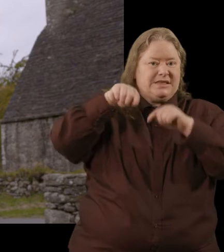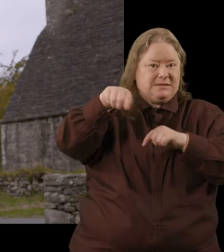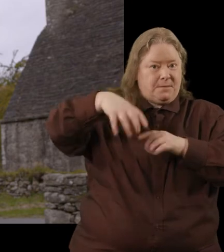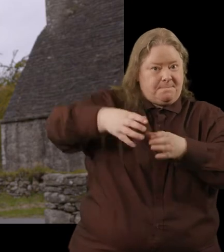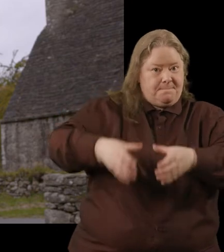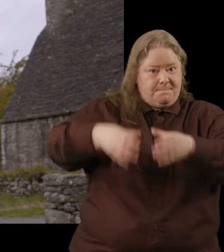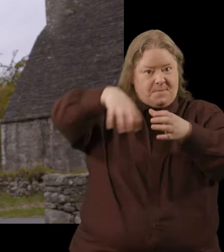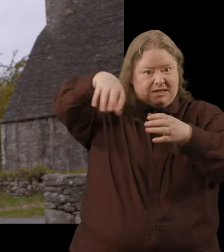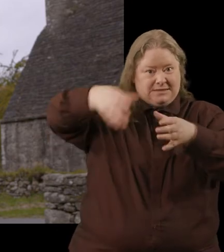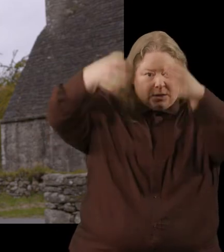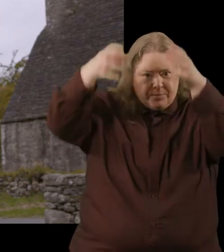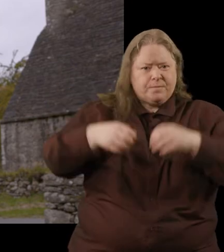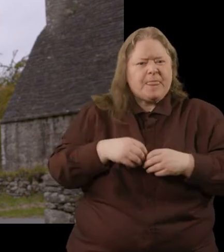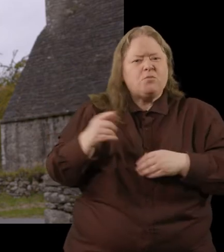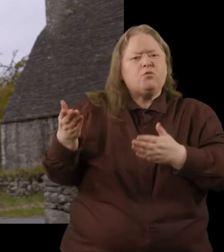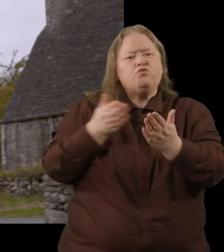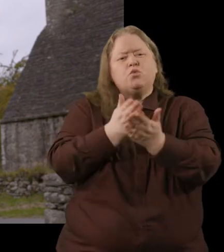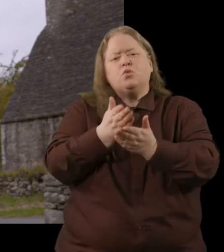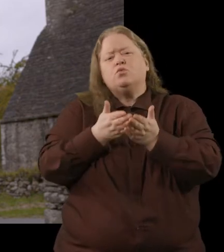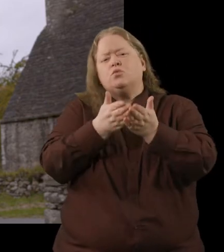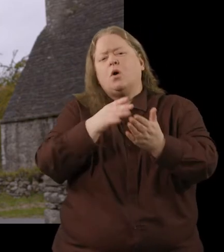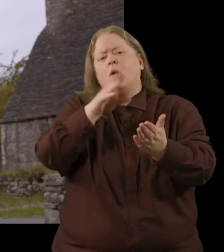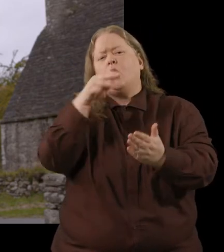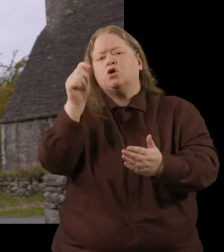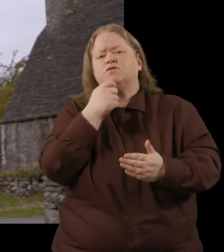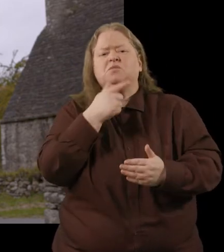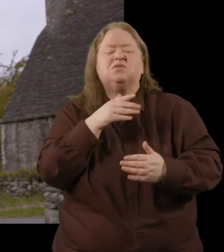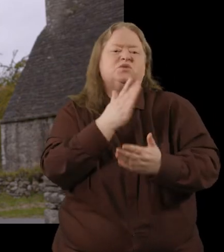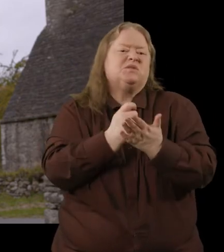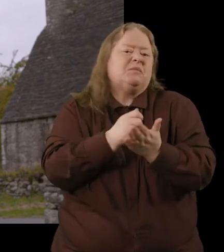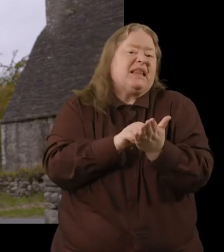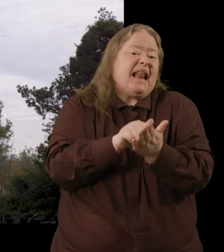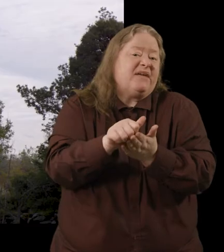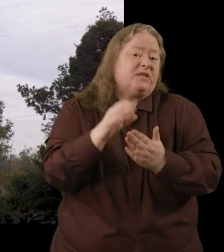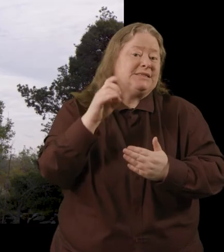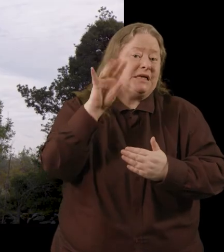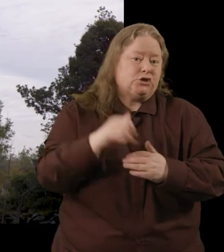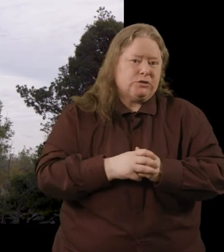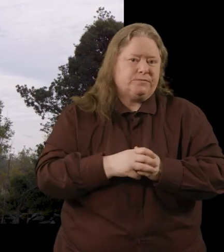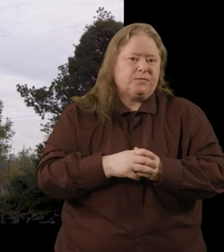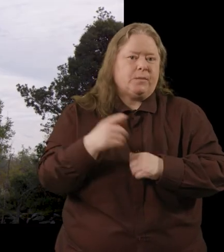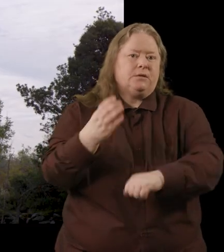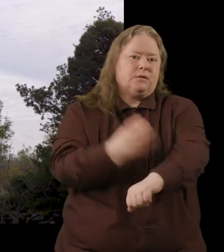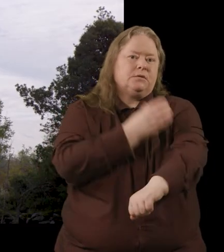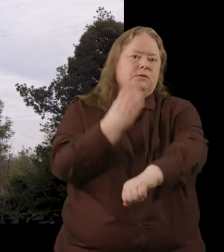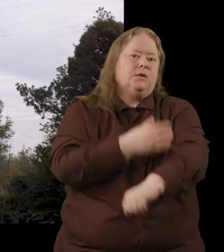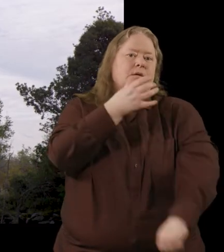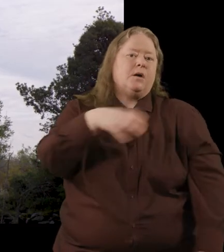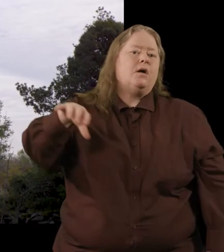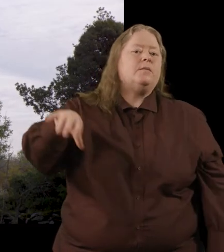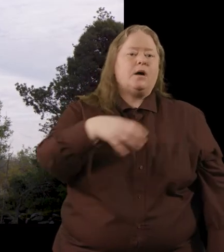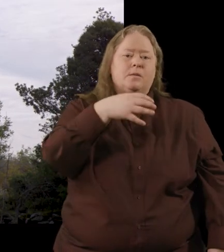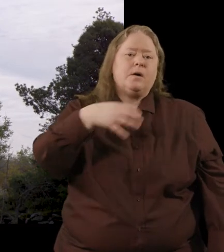have been bought a great expense probably through the port of dublin sometime in the 11th century and it would have been rung continuously